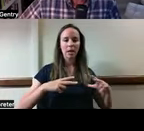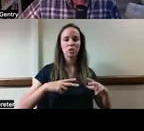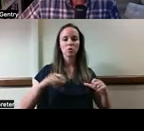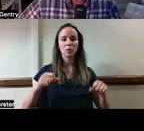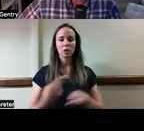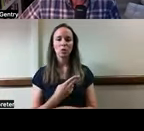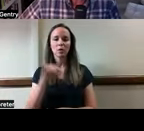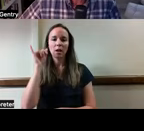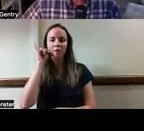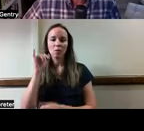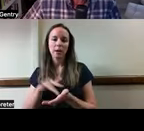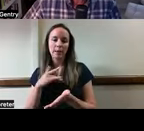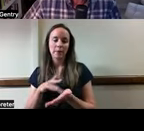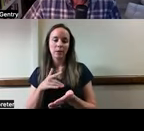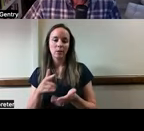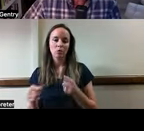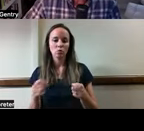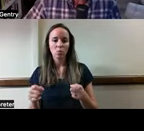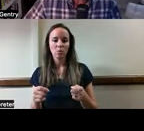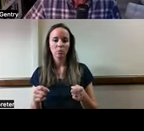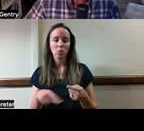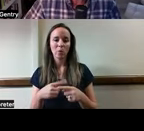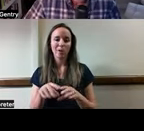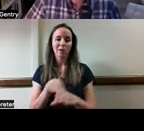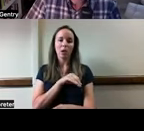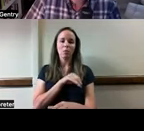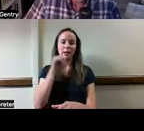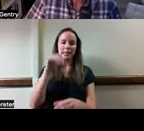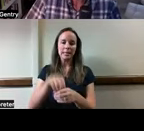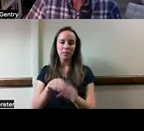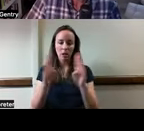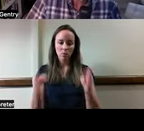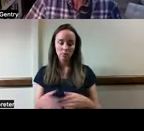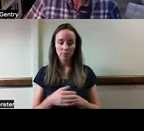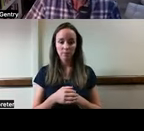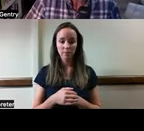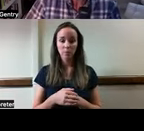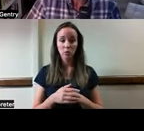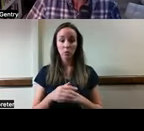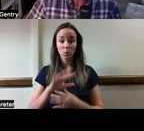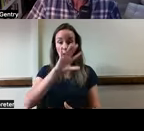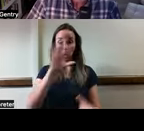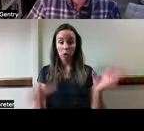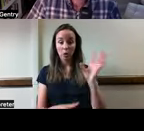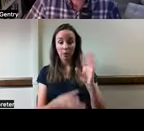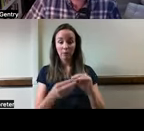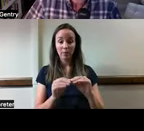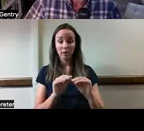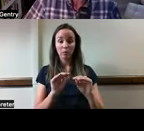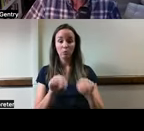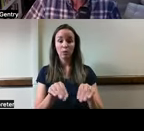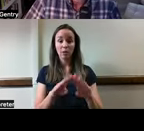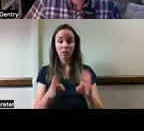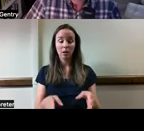iPhone or your iPad. All of these devices together put in place in someone's apartment